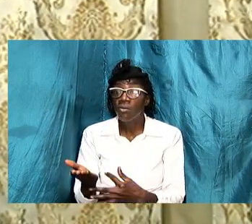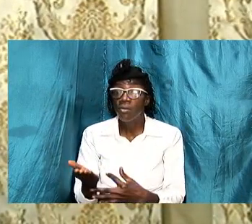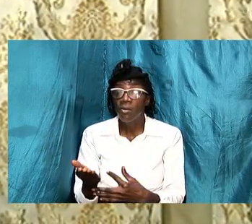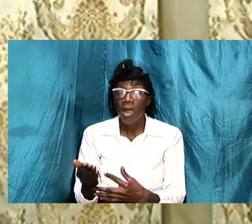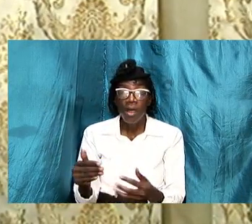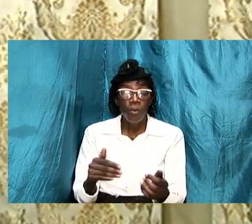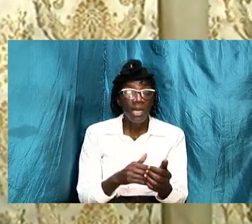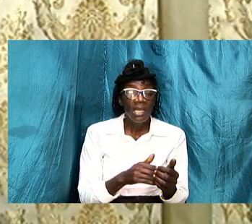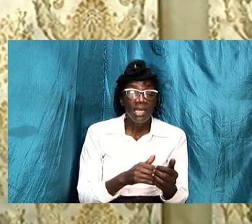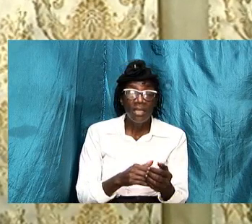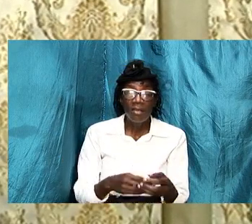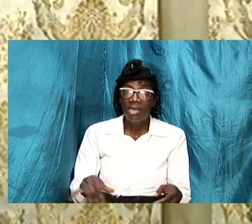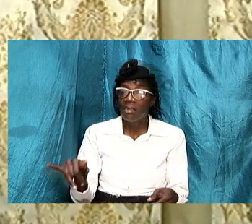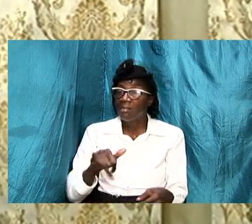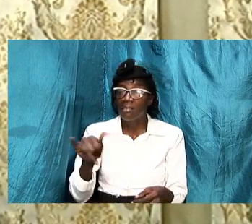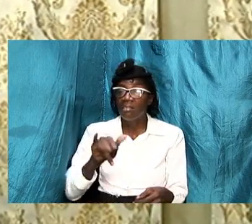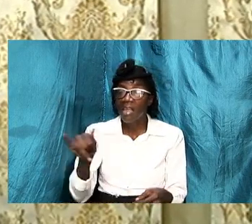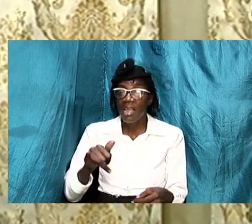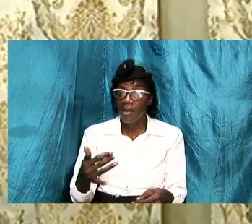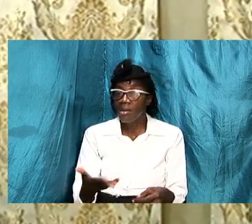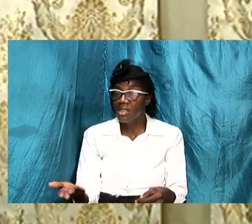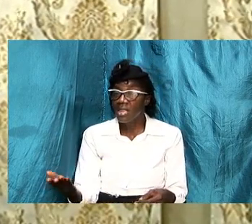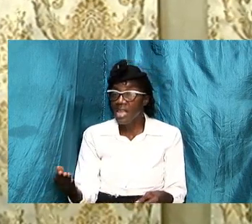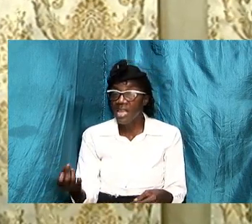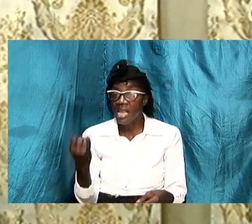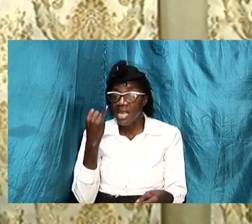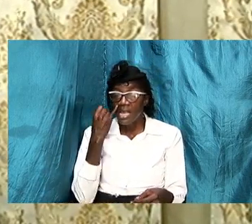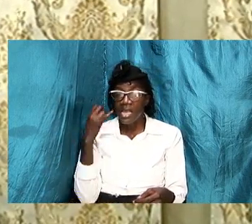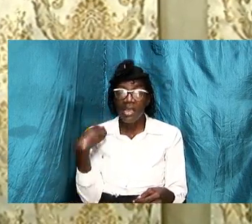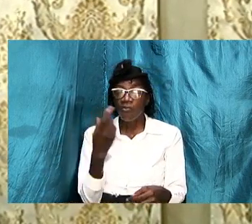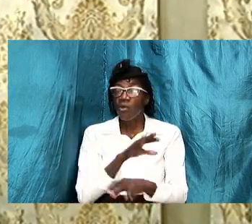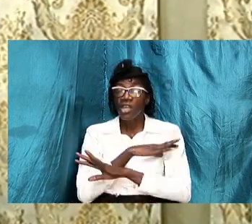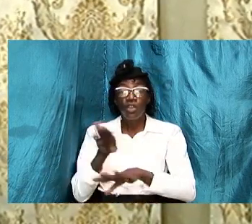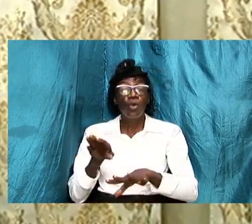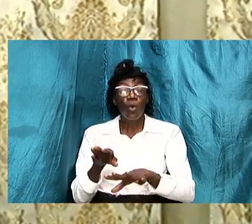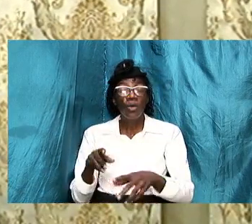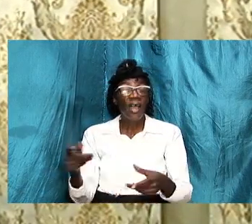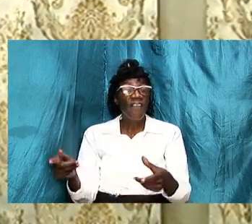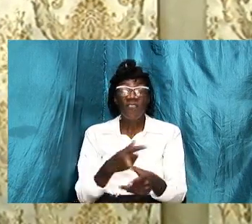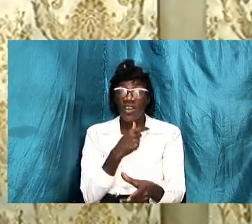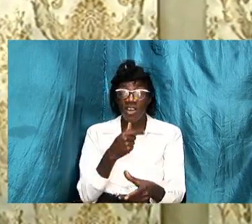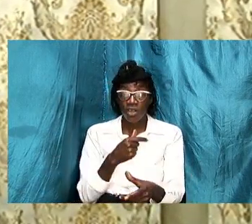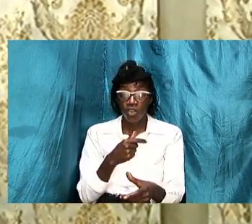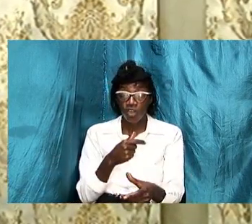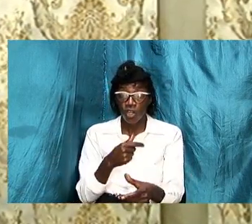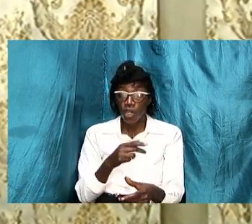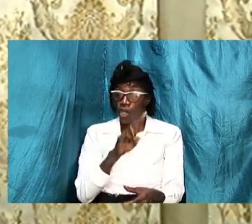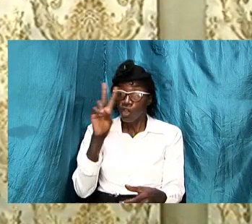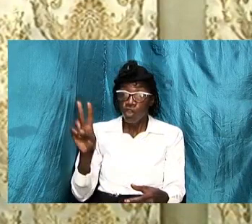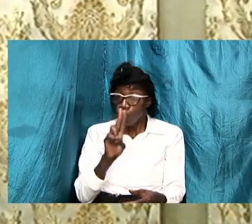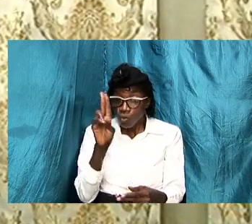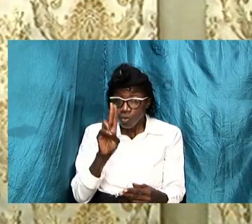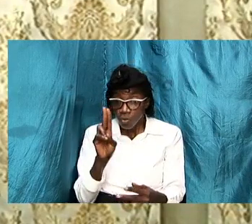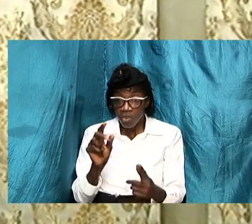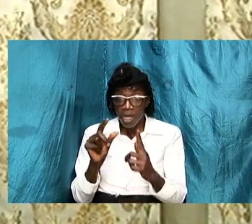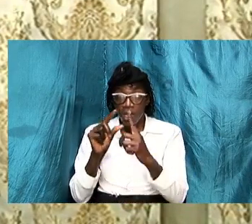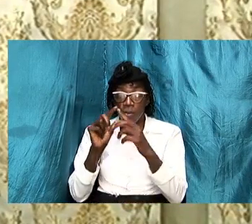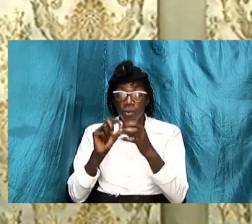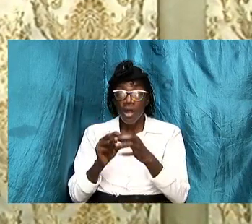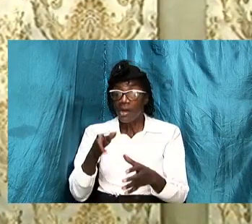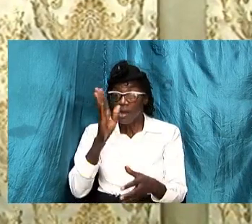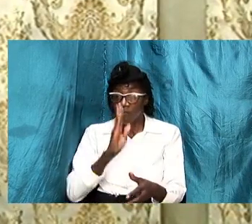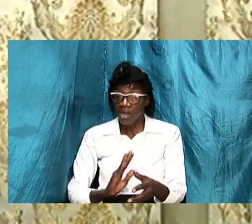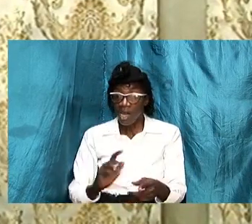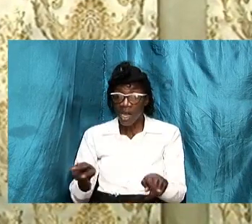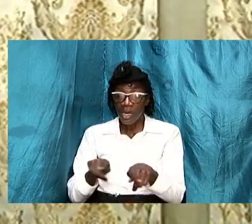the same results if we don't first establish the word of god as the ultimate in